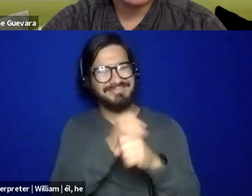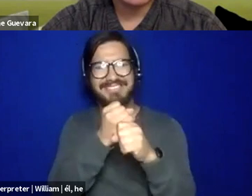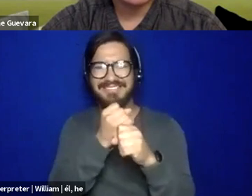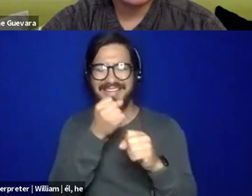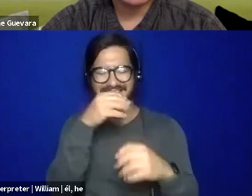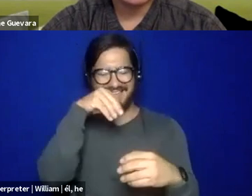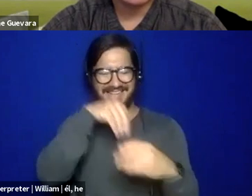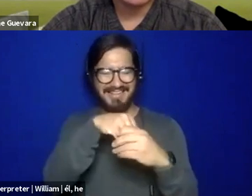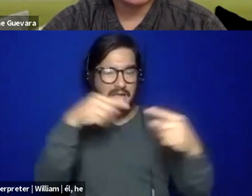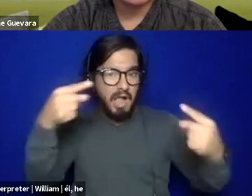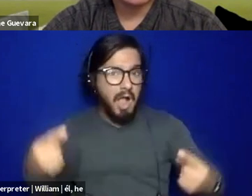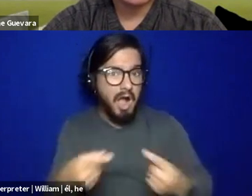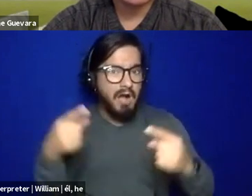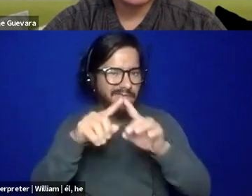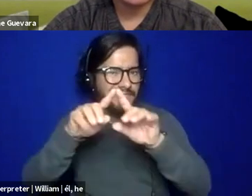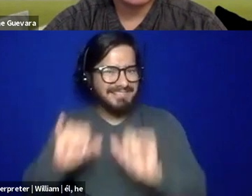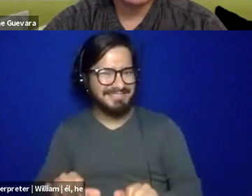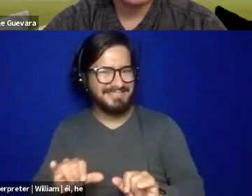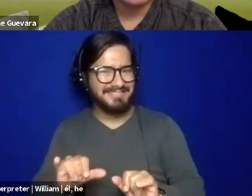right? What are some other thoughts?